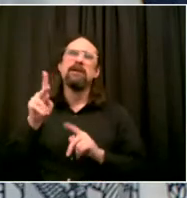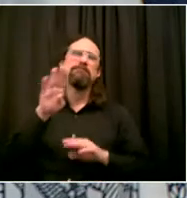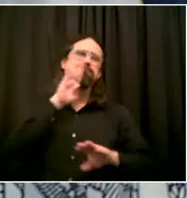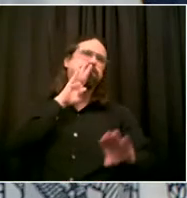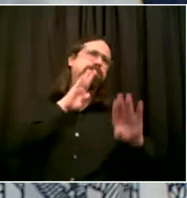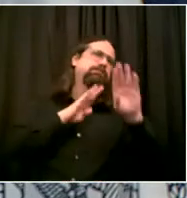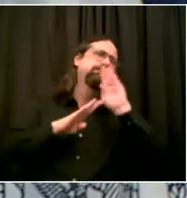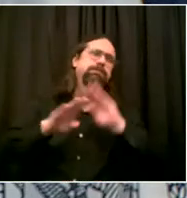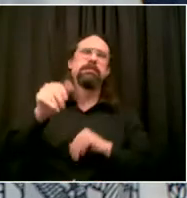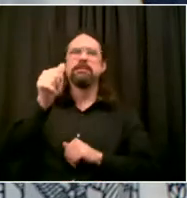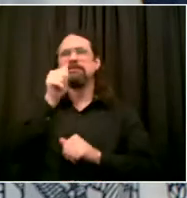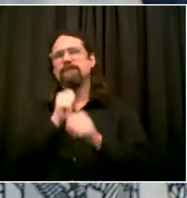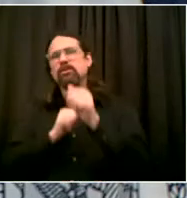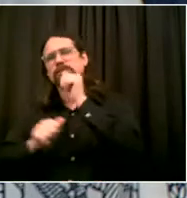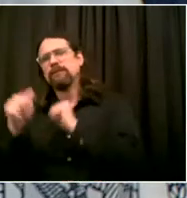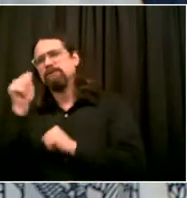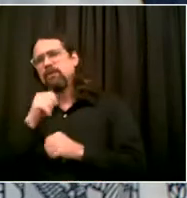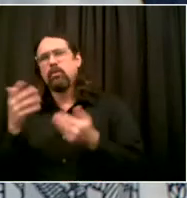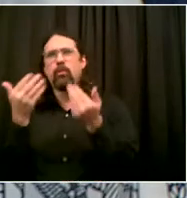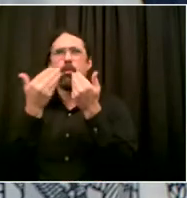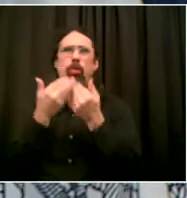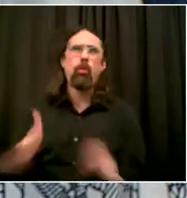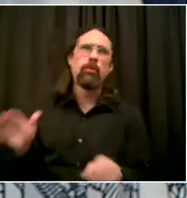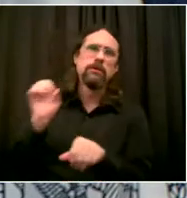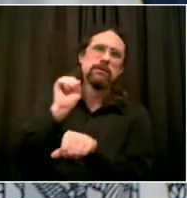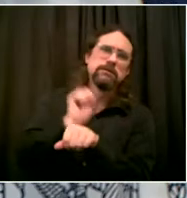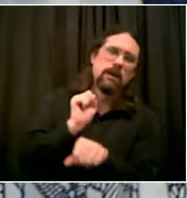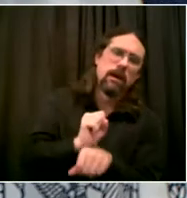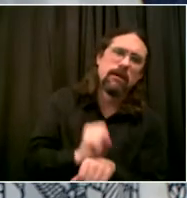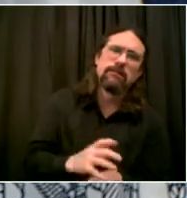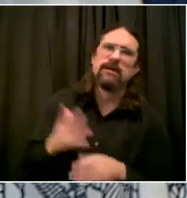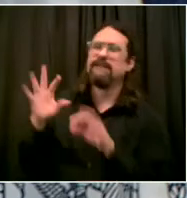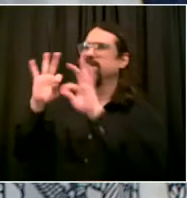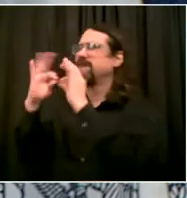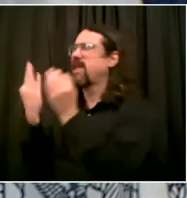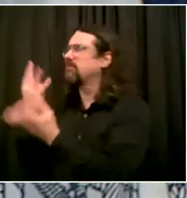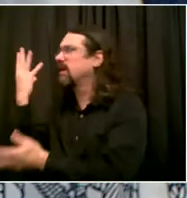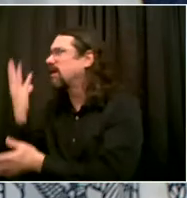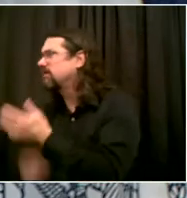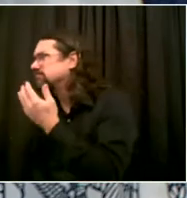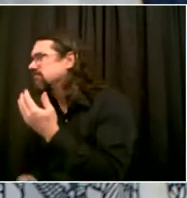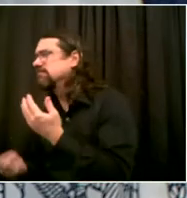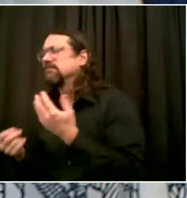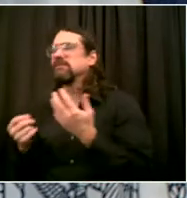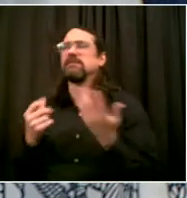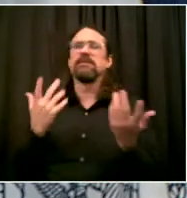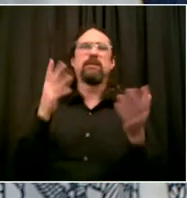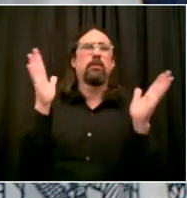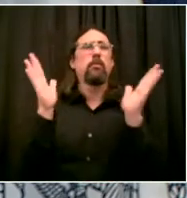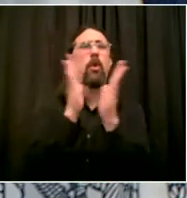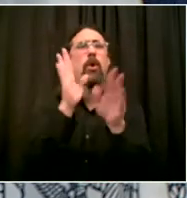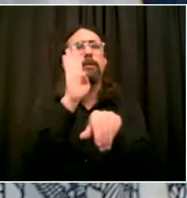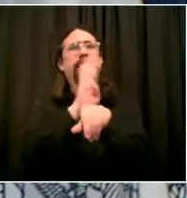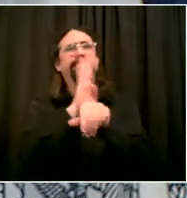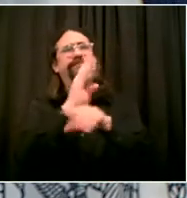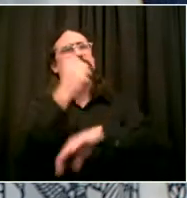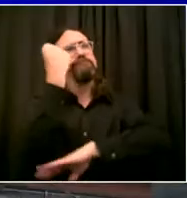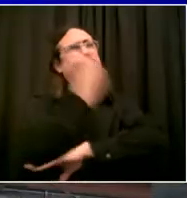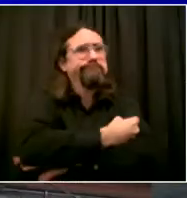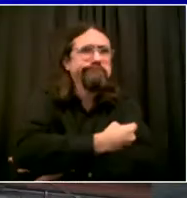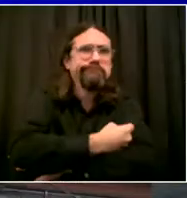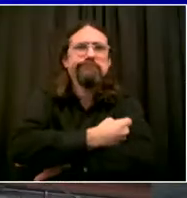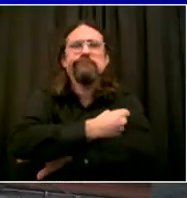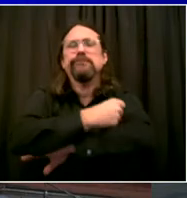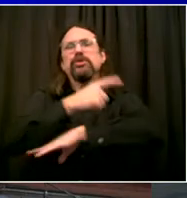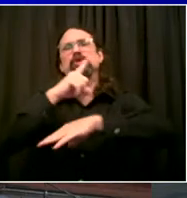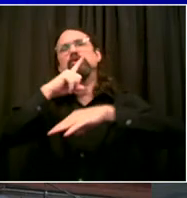survive. It's been an extraordinary challenge and what we found is we need to find new solutions. We need new